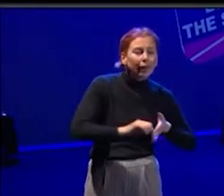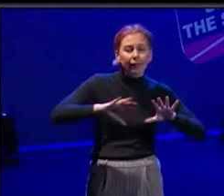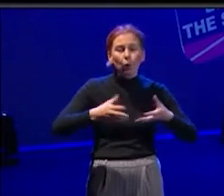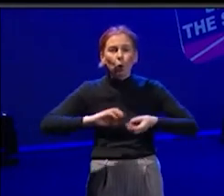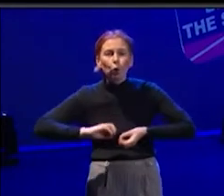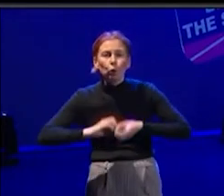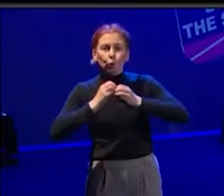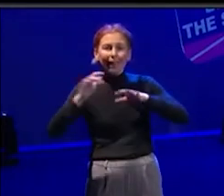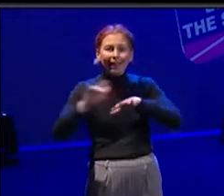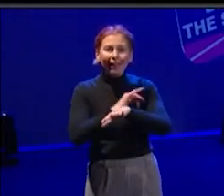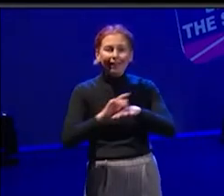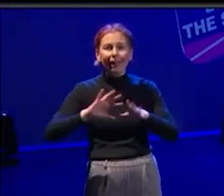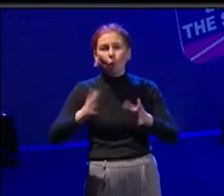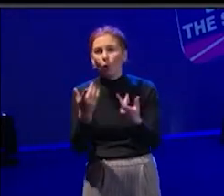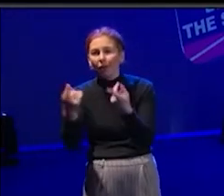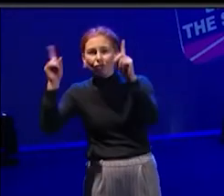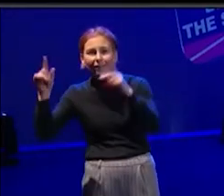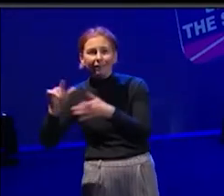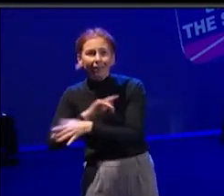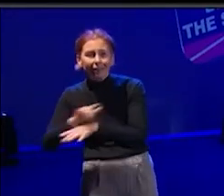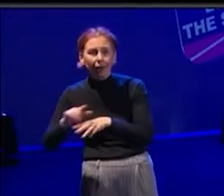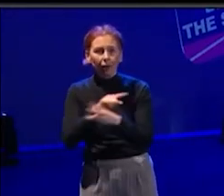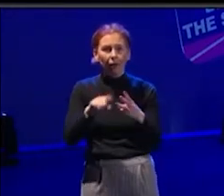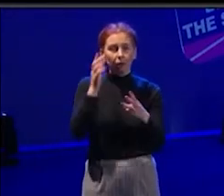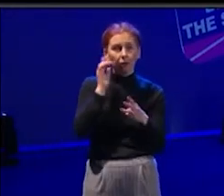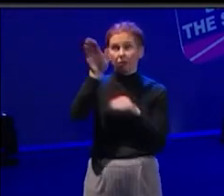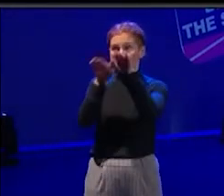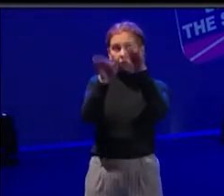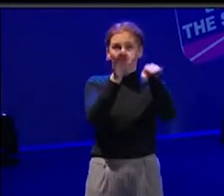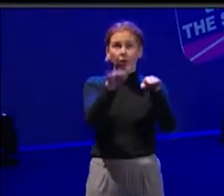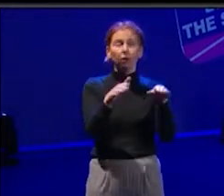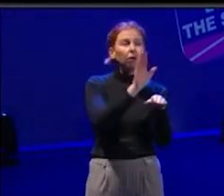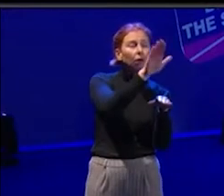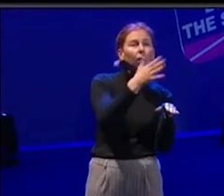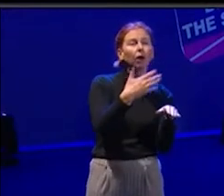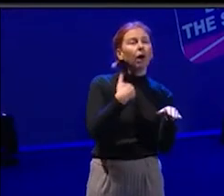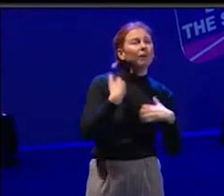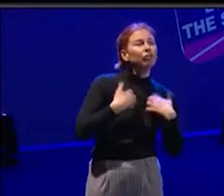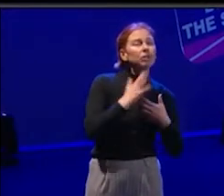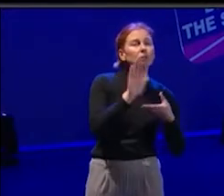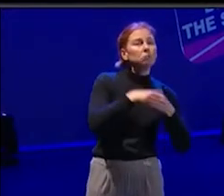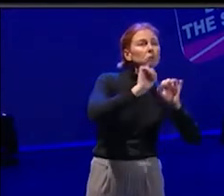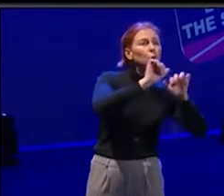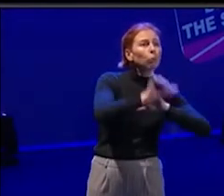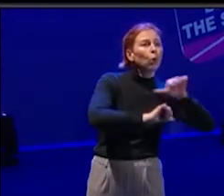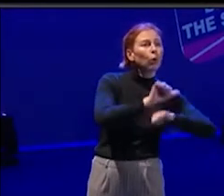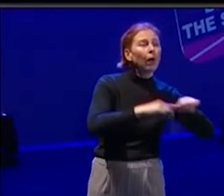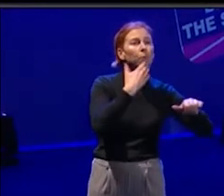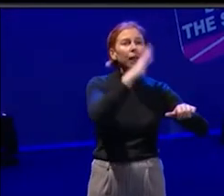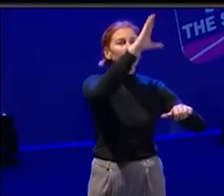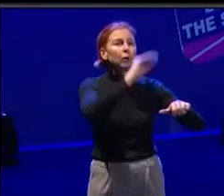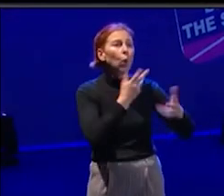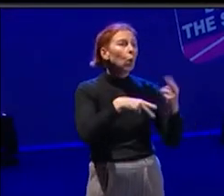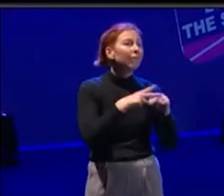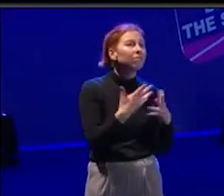or directing theatres, then reaching out to them and going, I'm specifically interested in this part of your programme, please let me know if there's anything that's coming up. Because there is